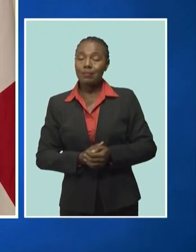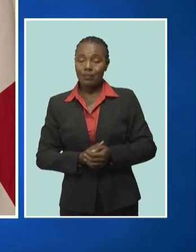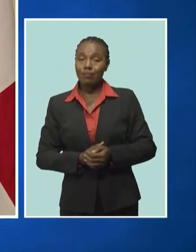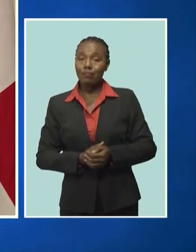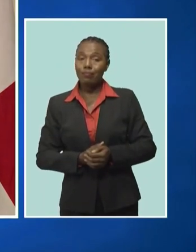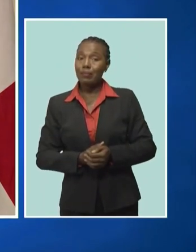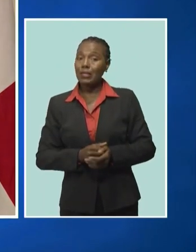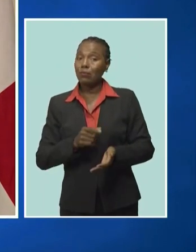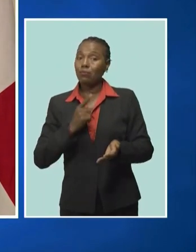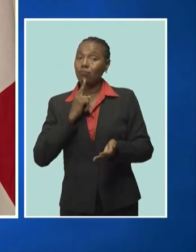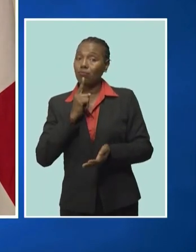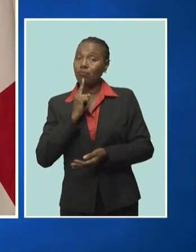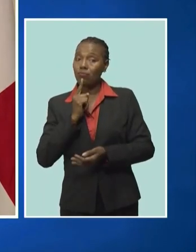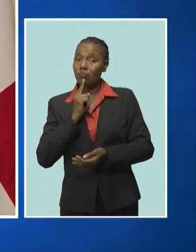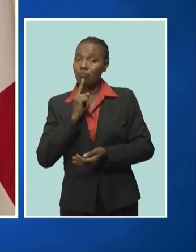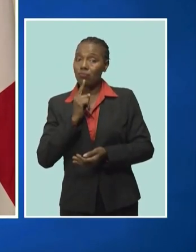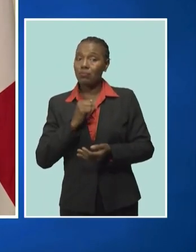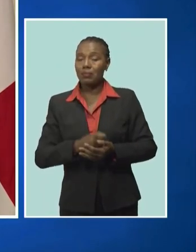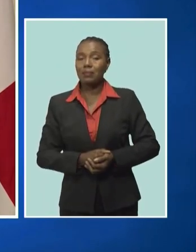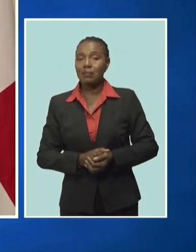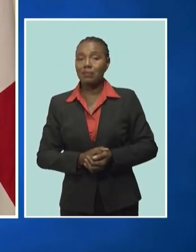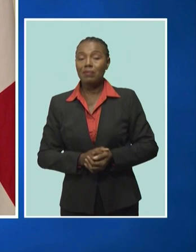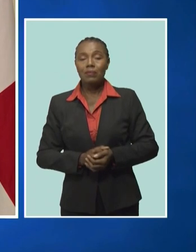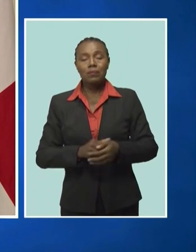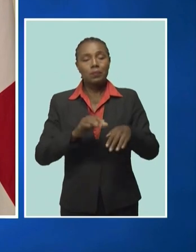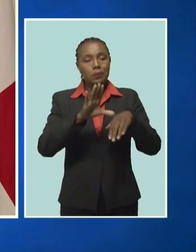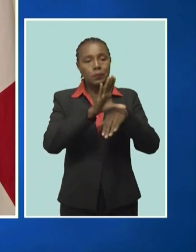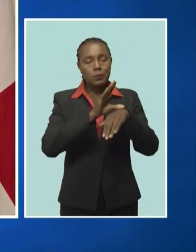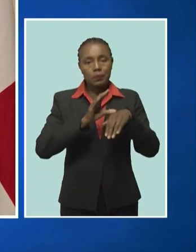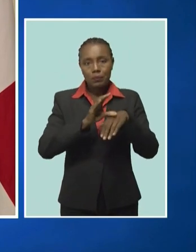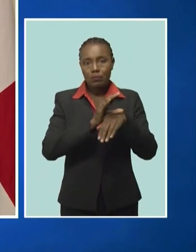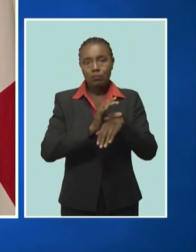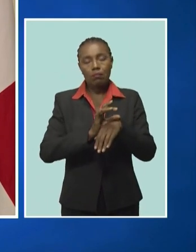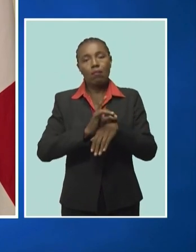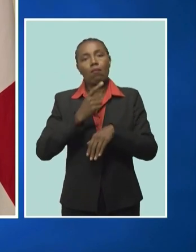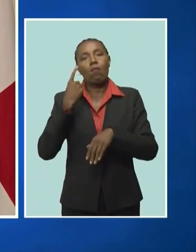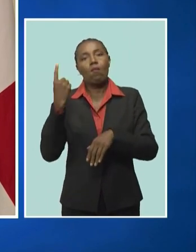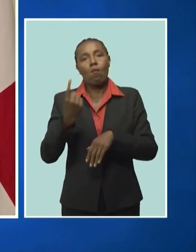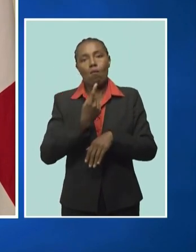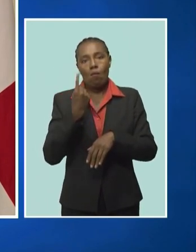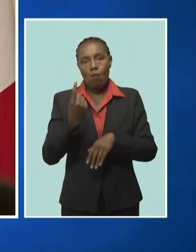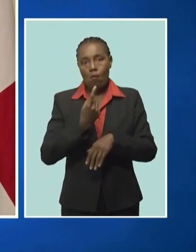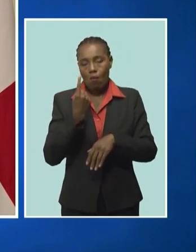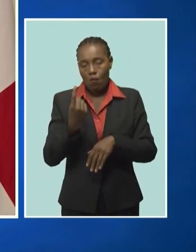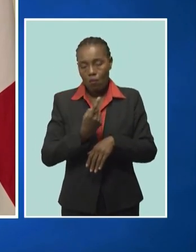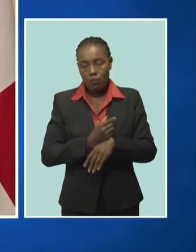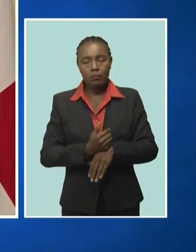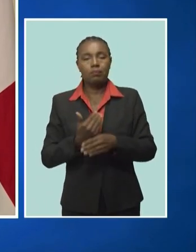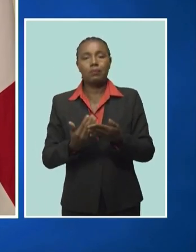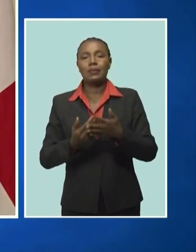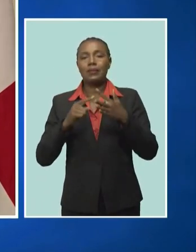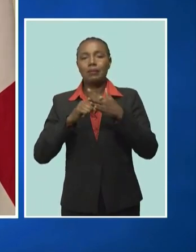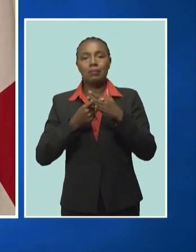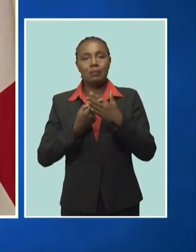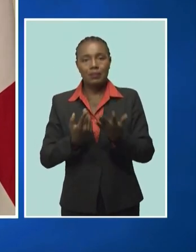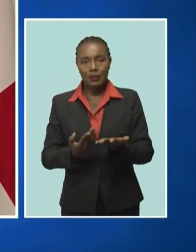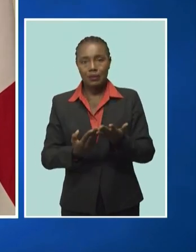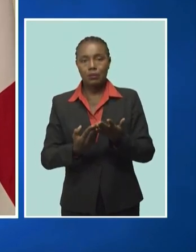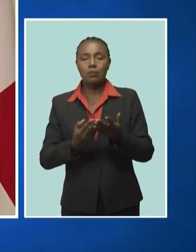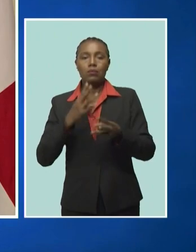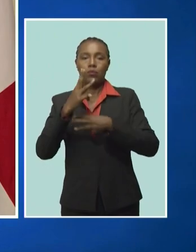the truth is the Caribbean has always been at the forefront of global change.